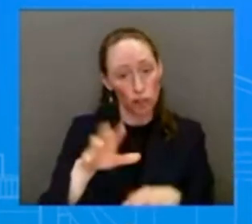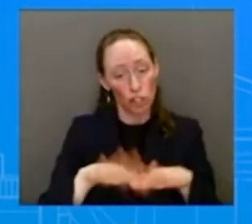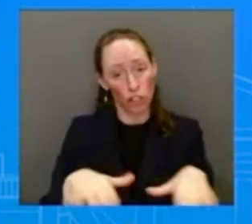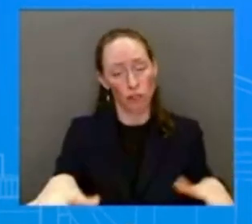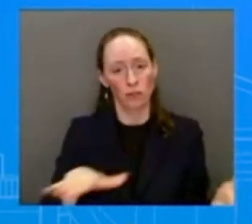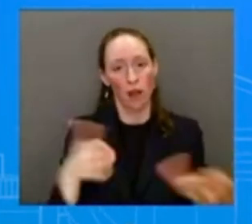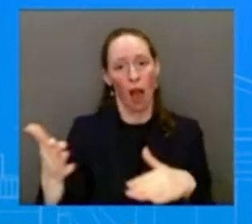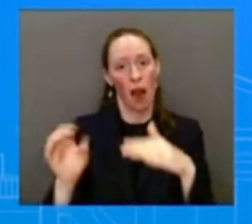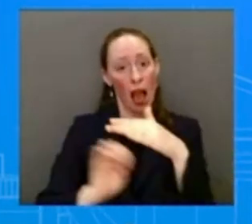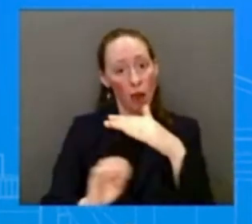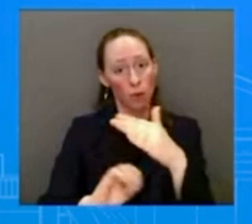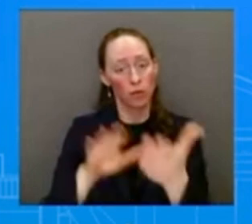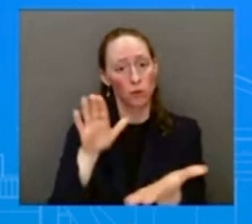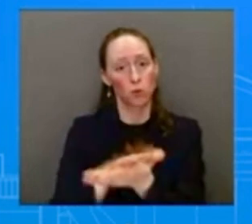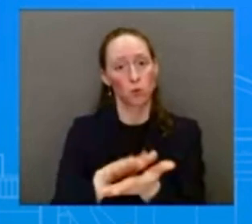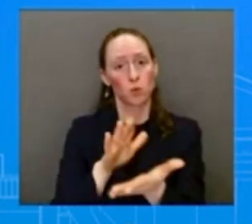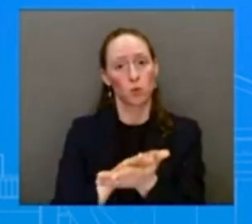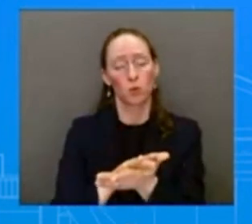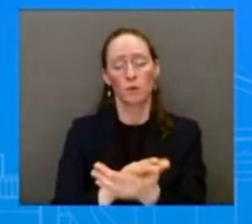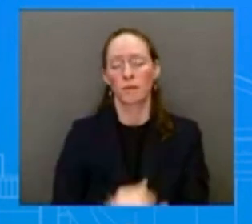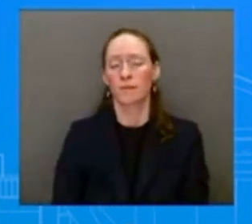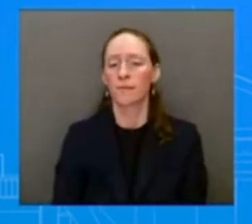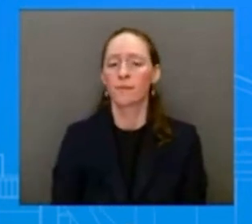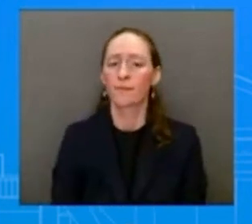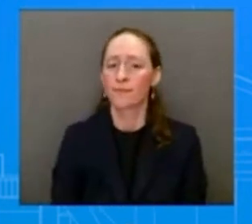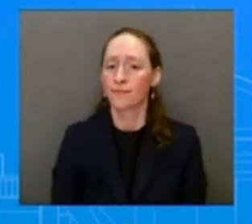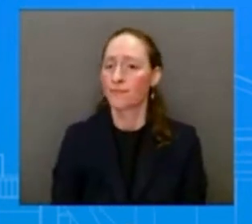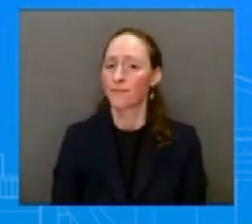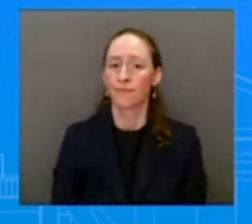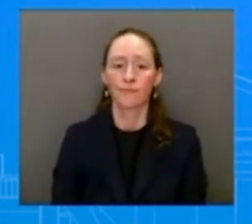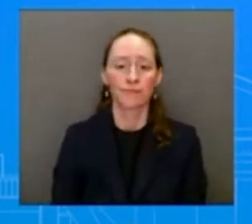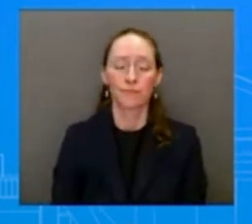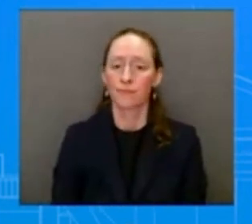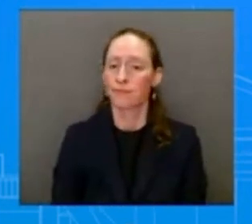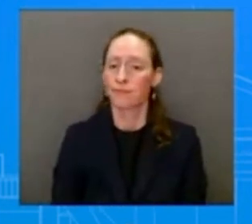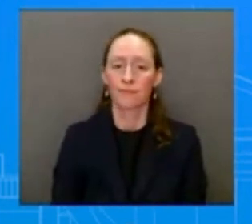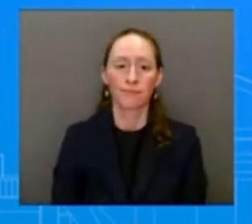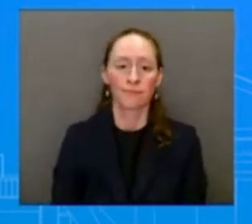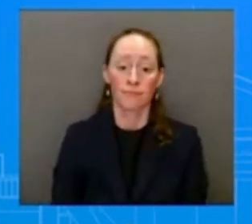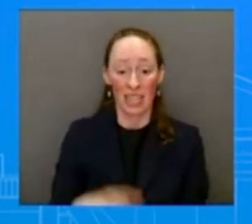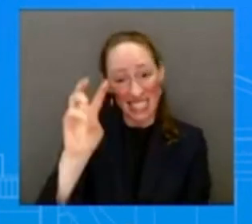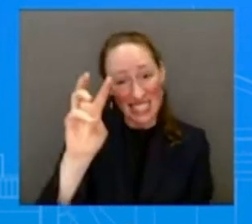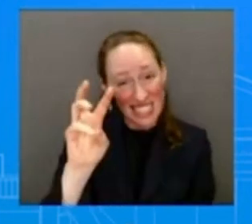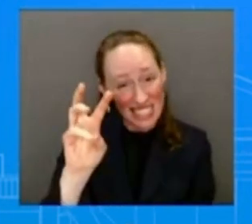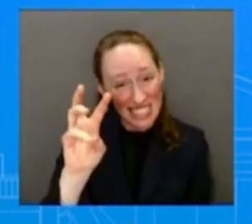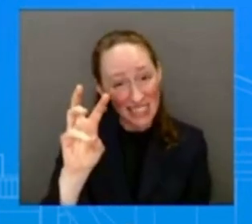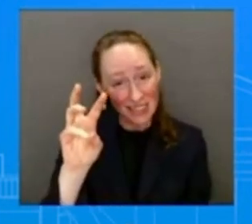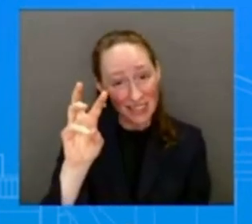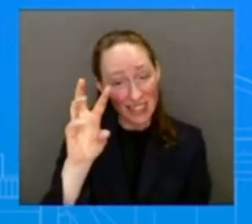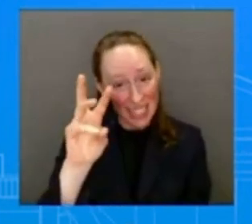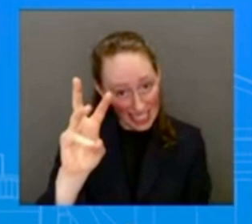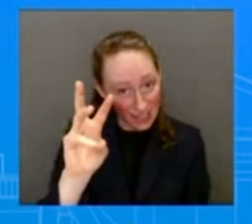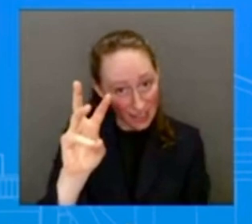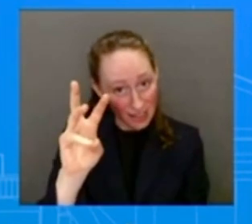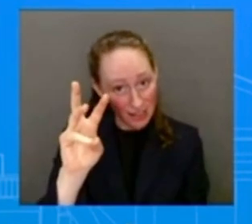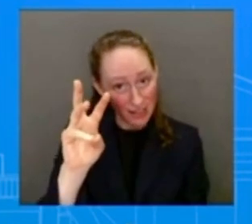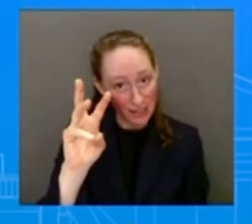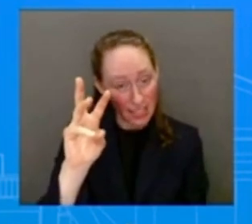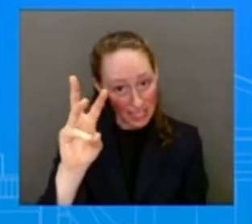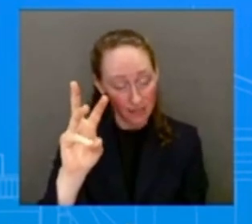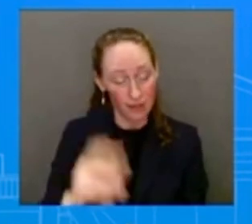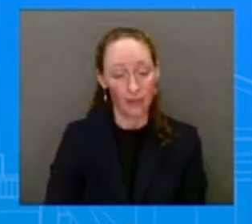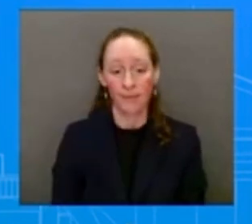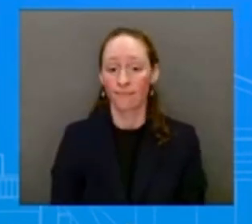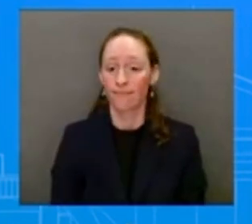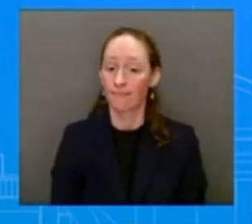And so this cannot be happening. Our administrators, our